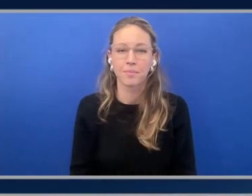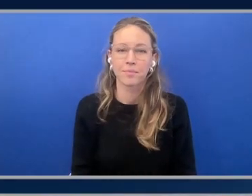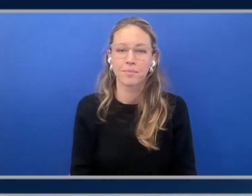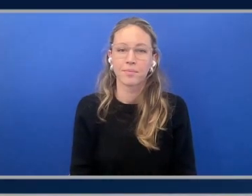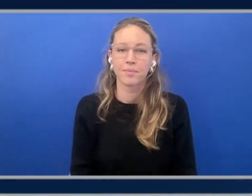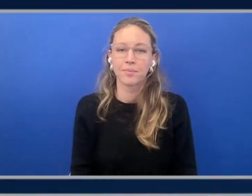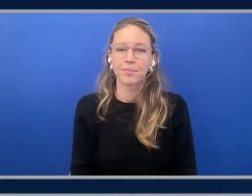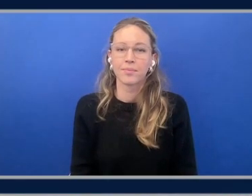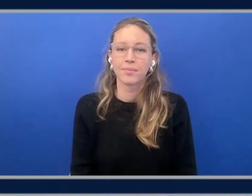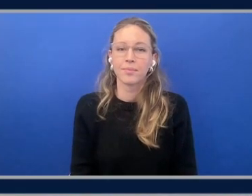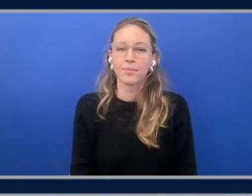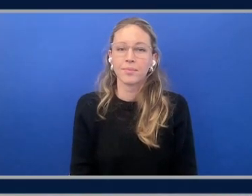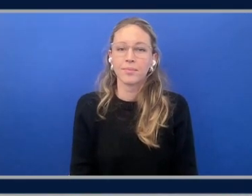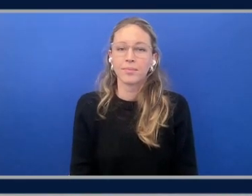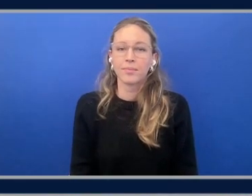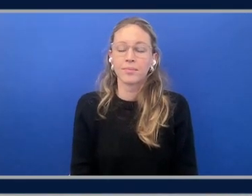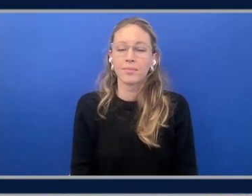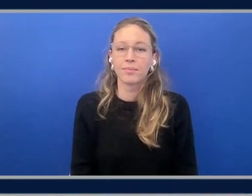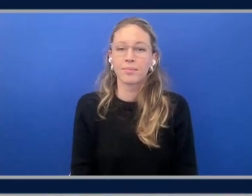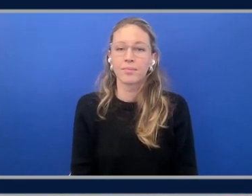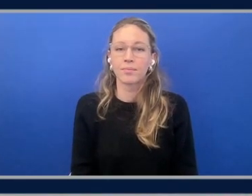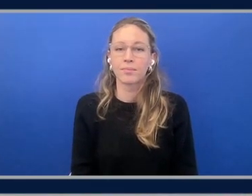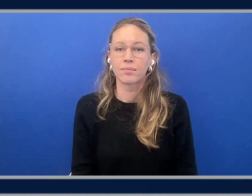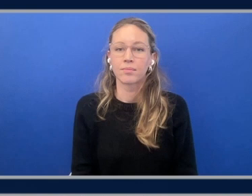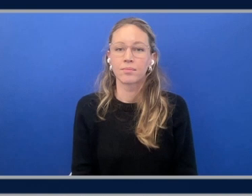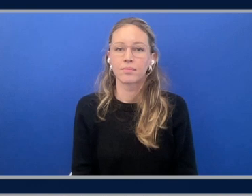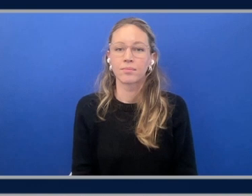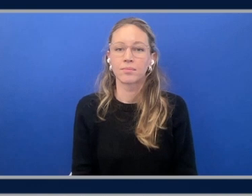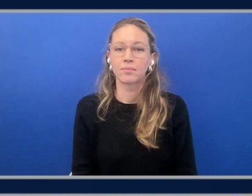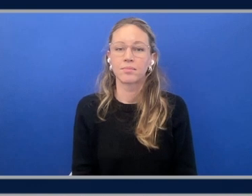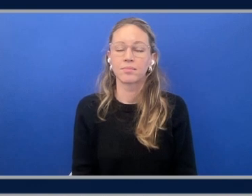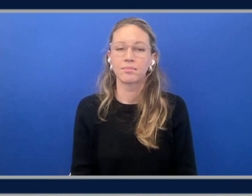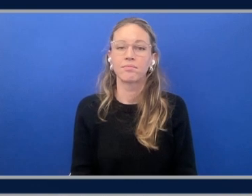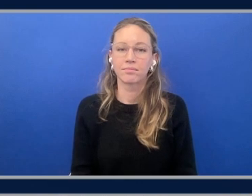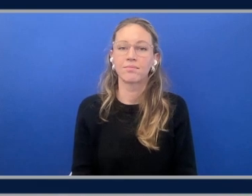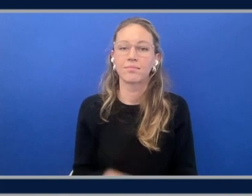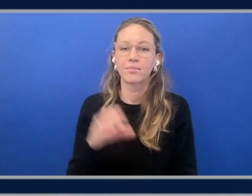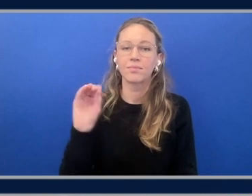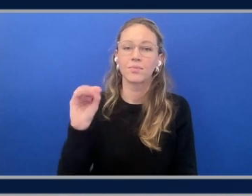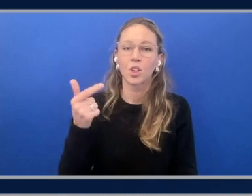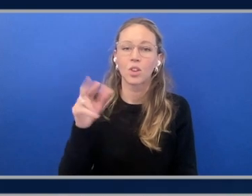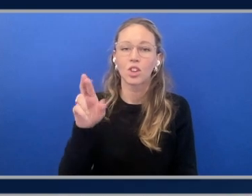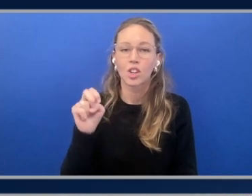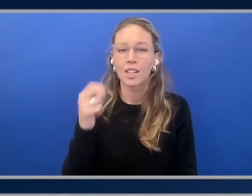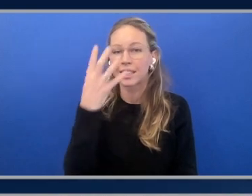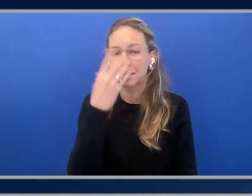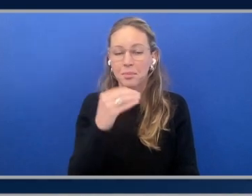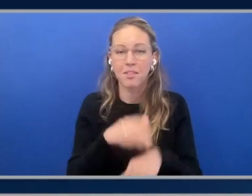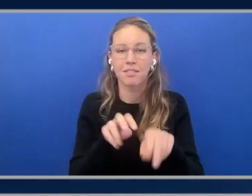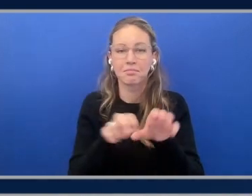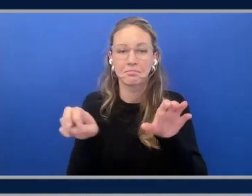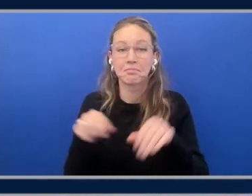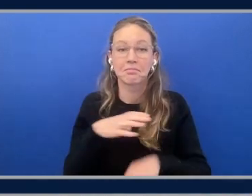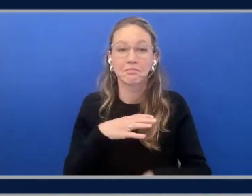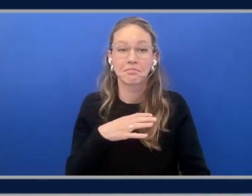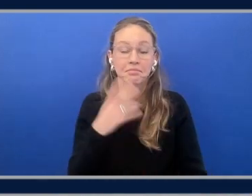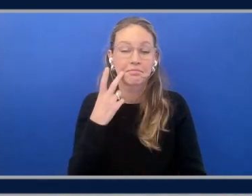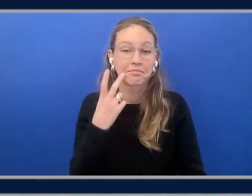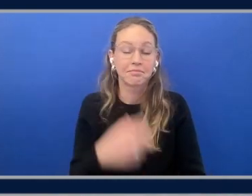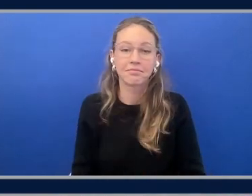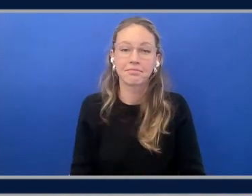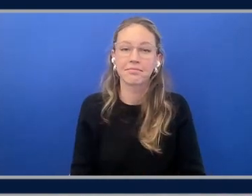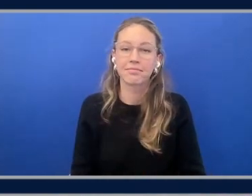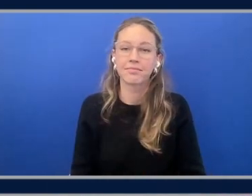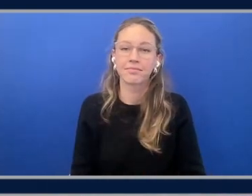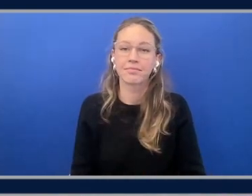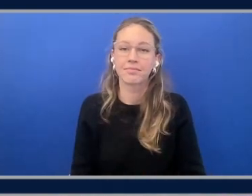sleeping on a couch. Yeah. Typos and all. Okay. Let's give it a go. All right. Let's see. Model get creative. See, is